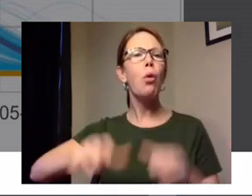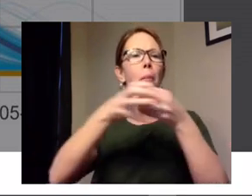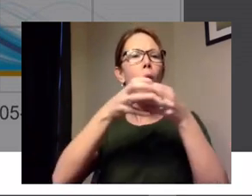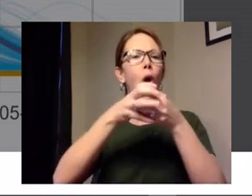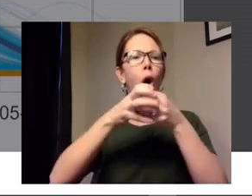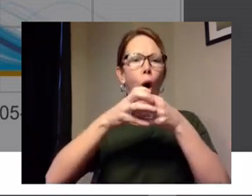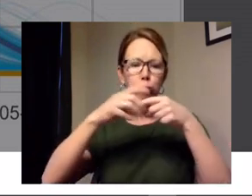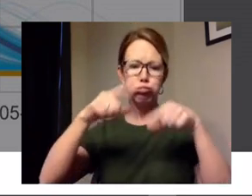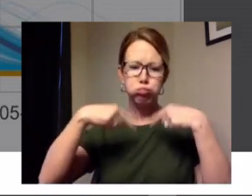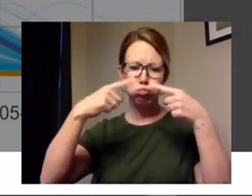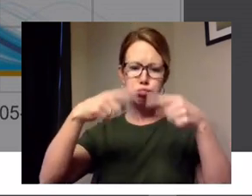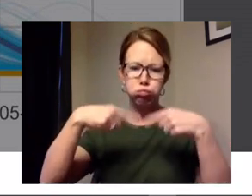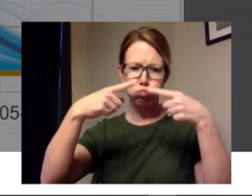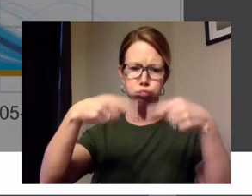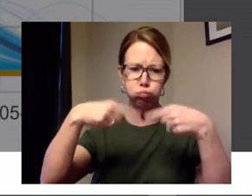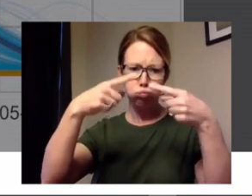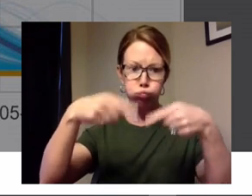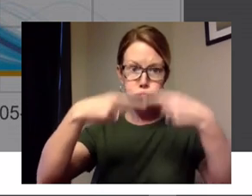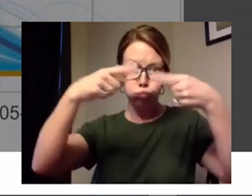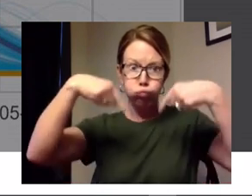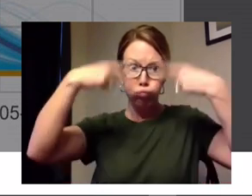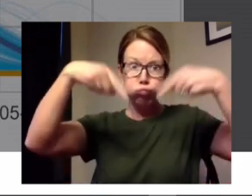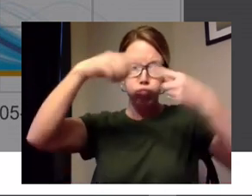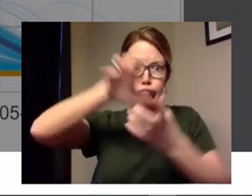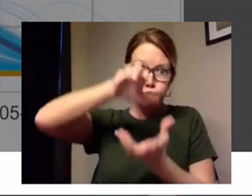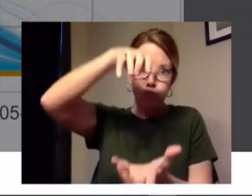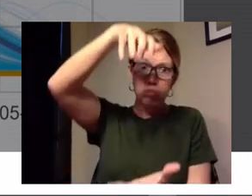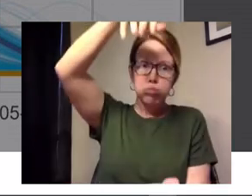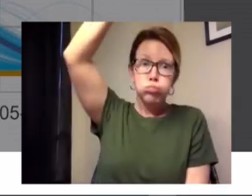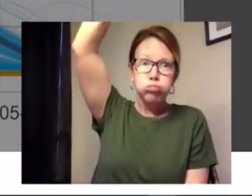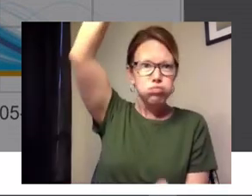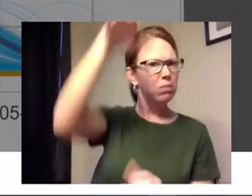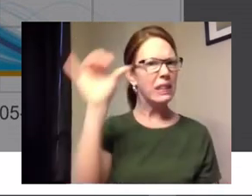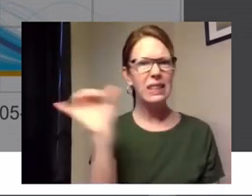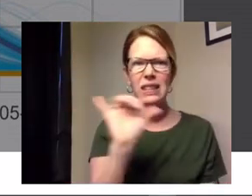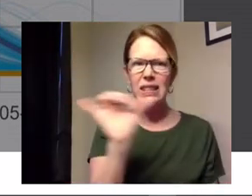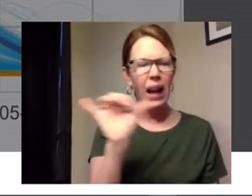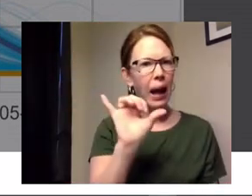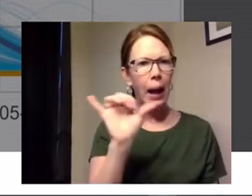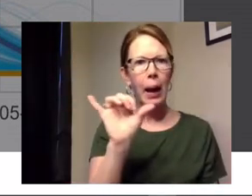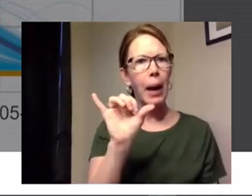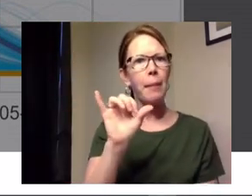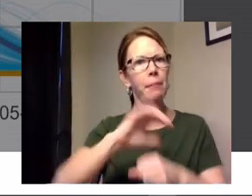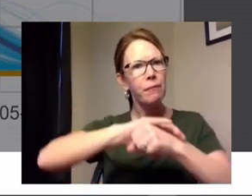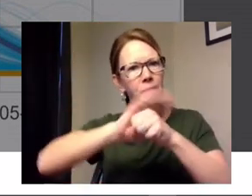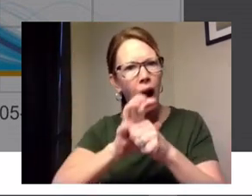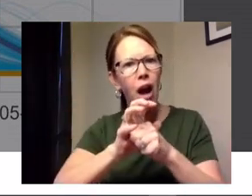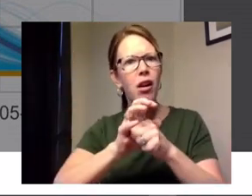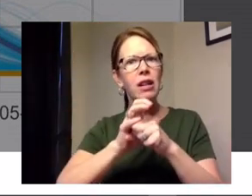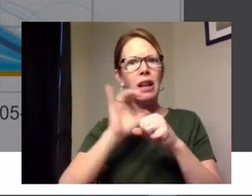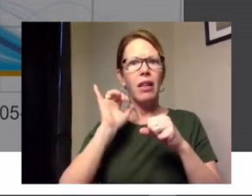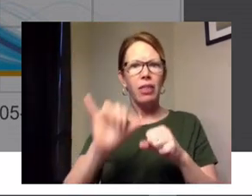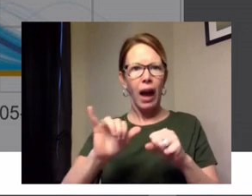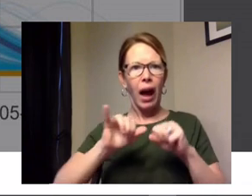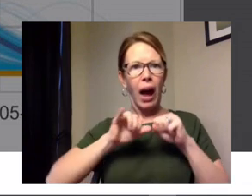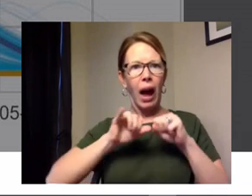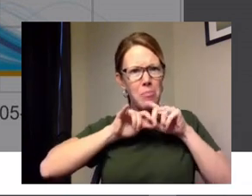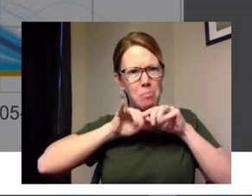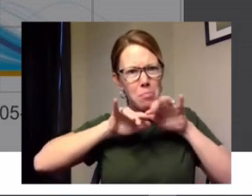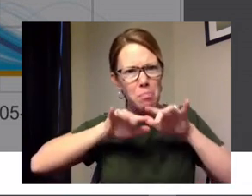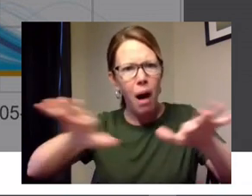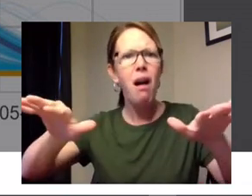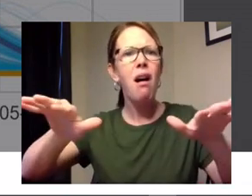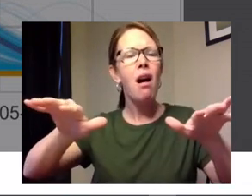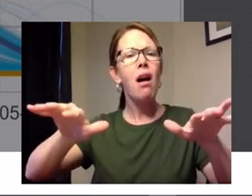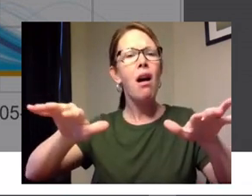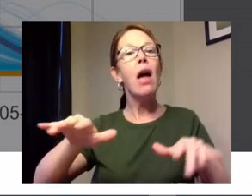viruses during pandemics demonstrate exponential growth and flattening the curve are